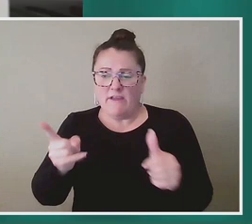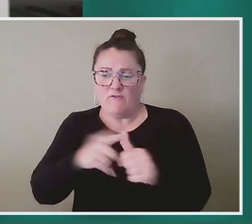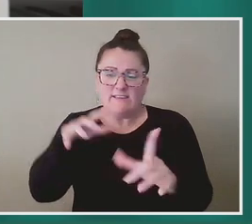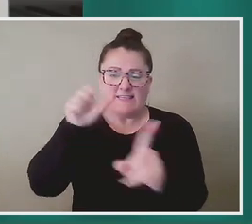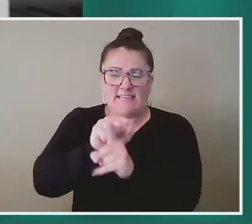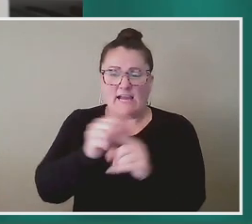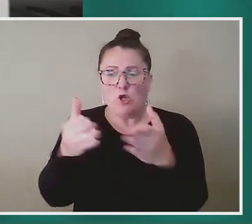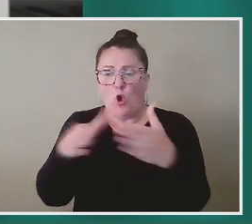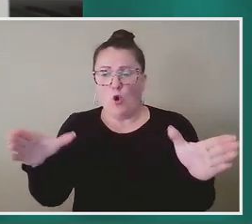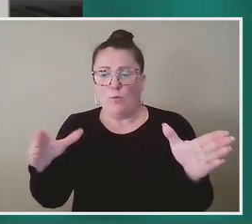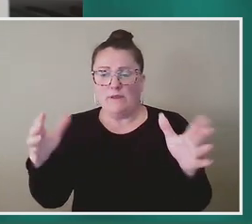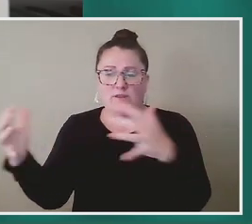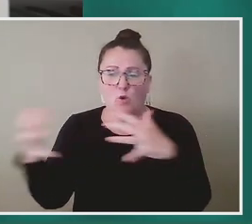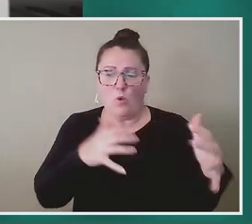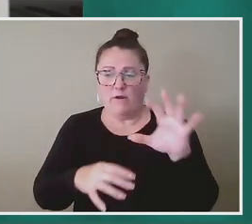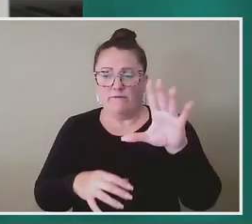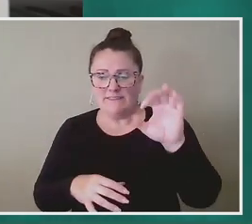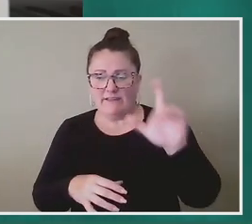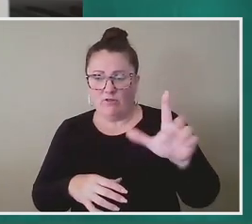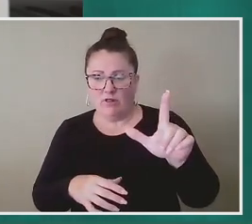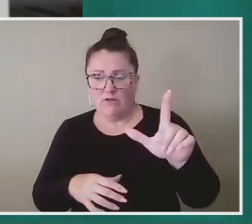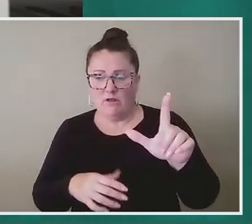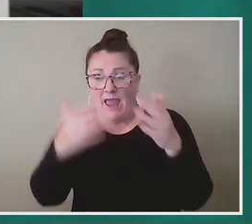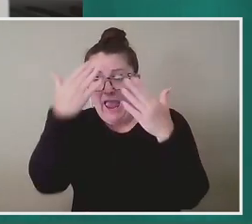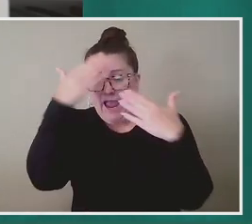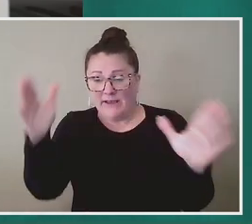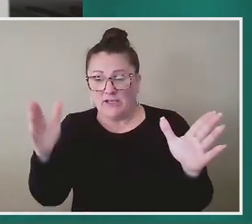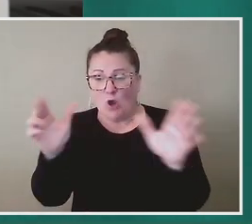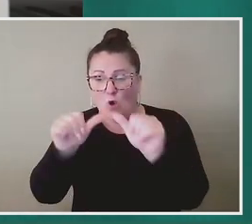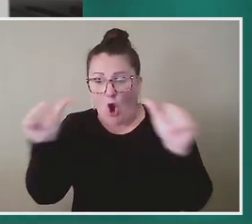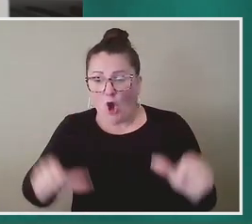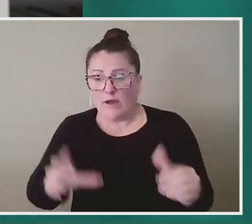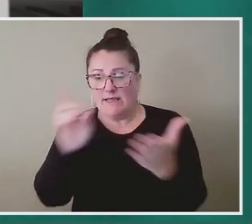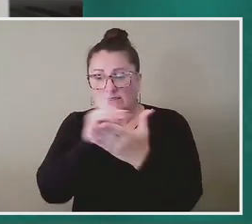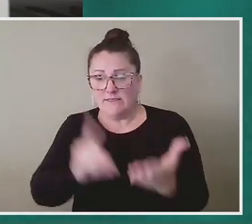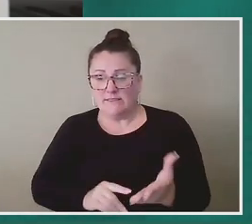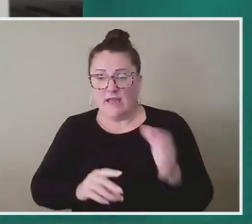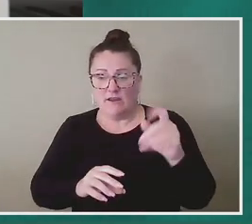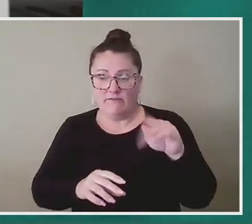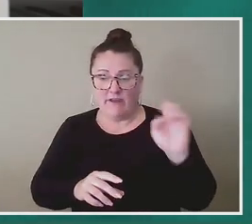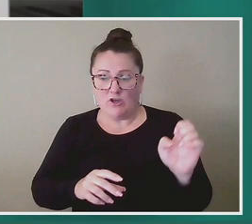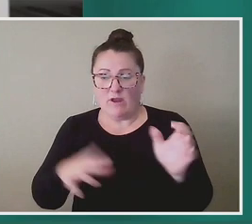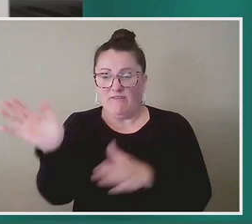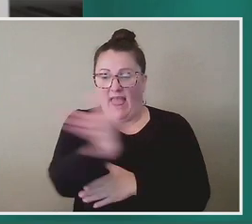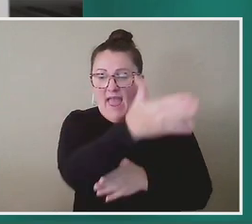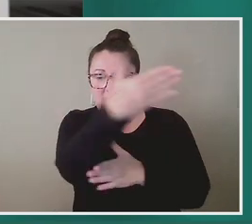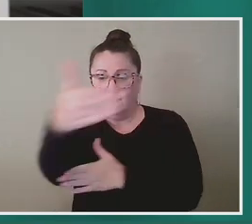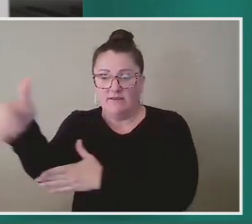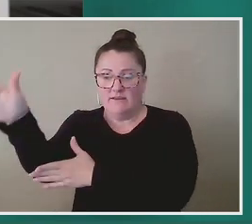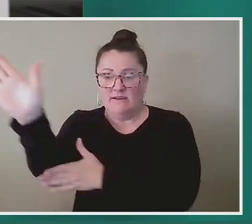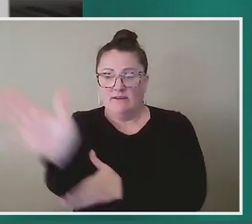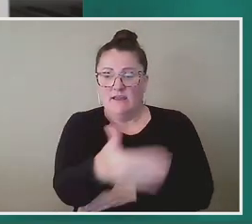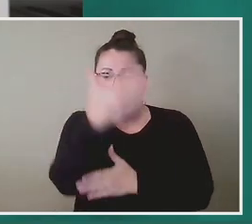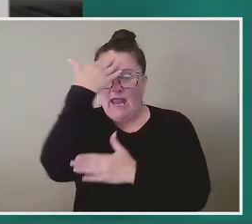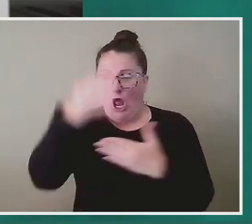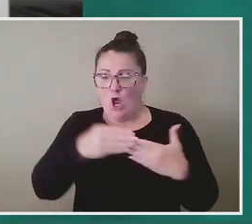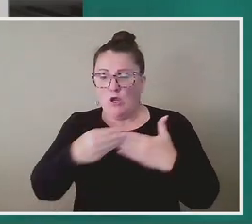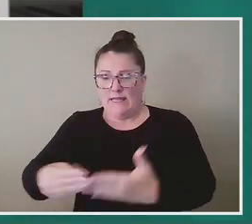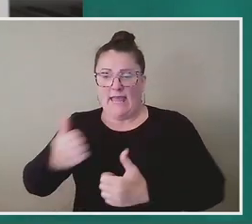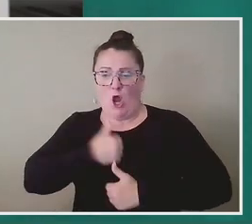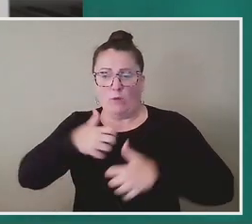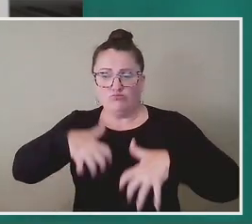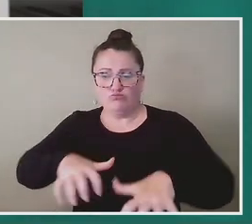opened the Civil War. I did not know he was one of the architects who designed the Confederate battle flag. I did not know he led an army predicated on